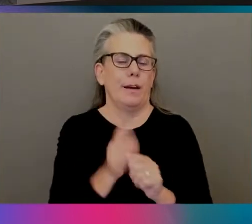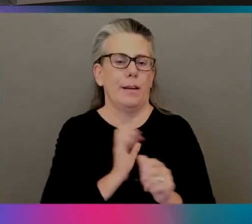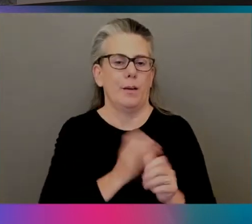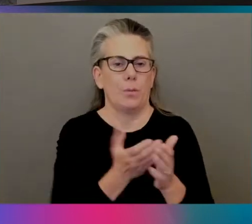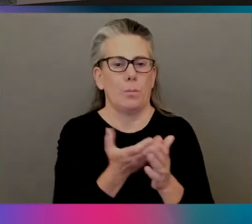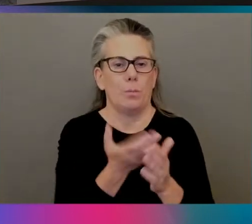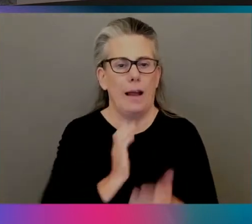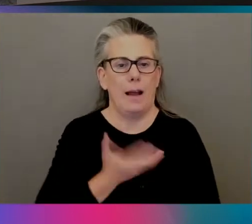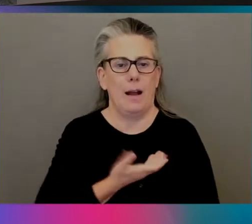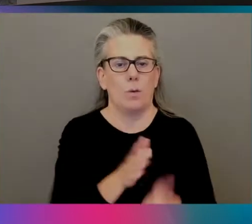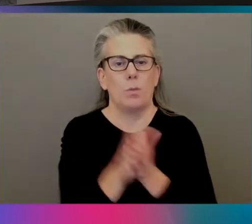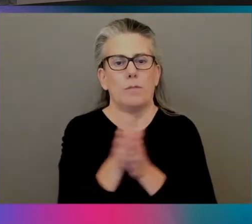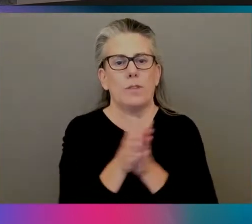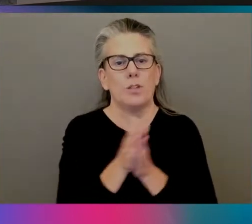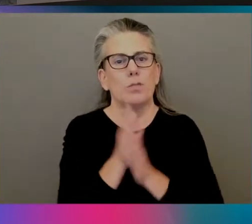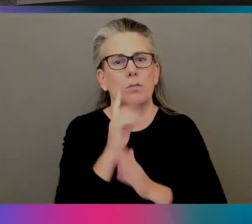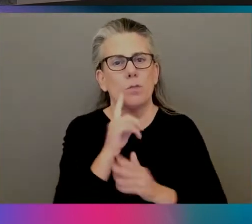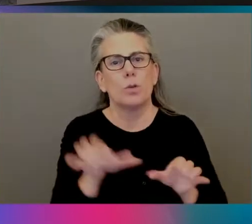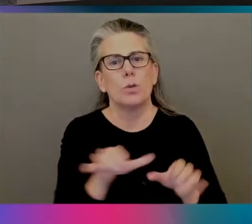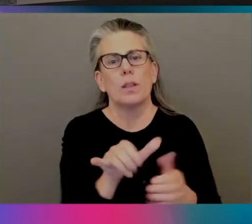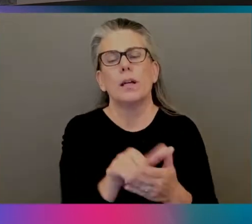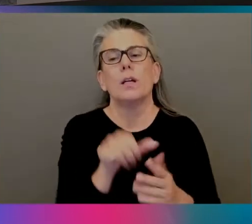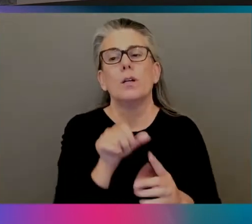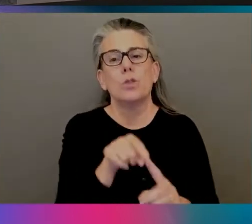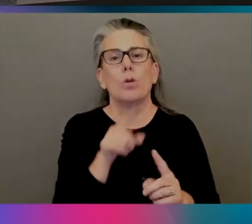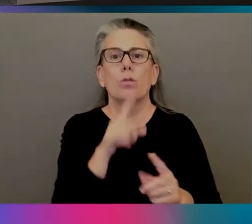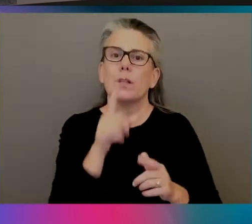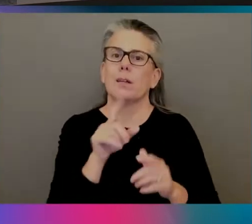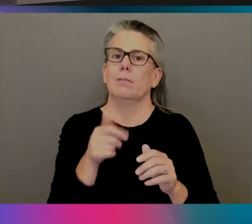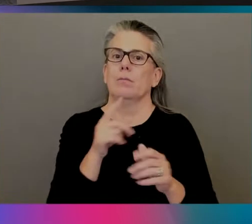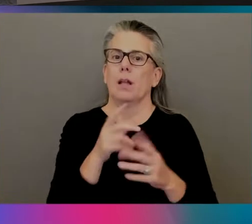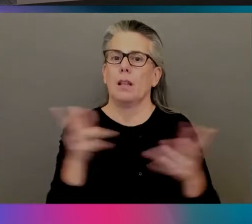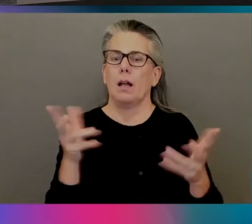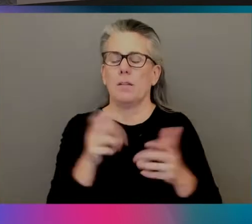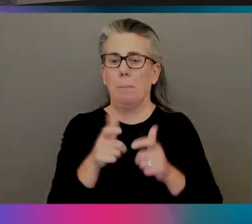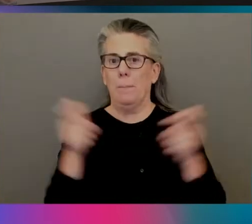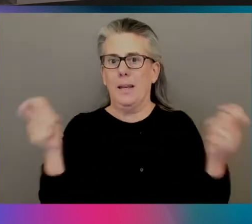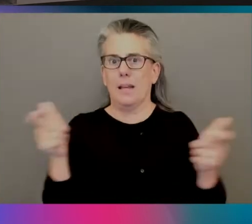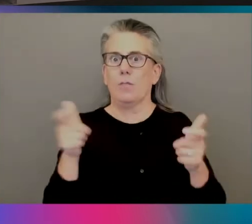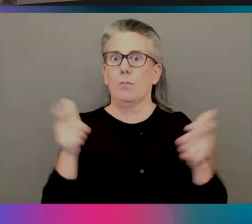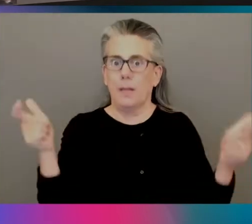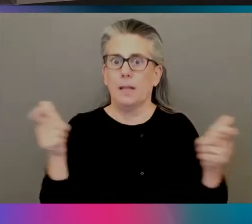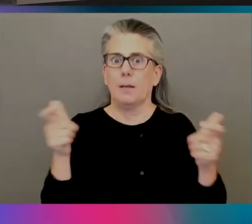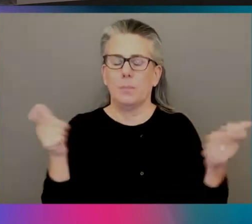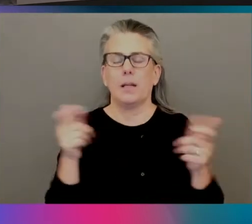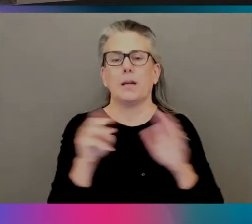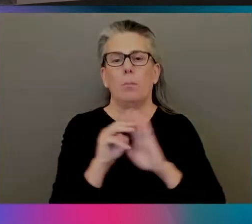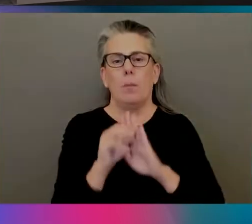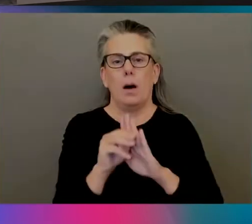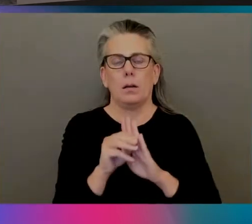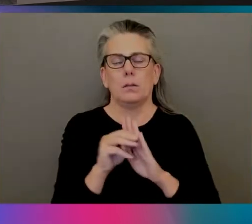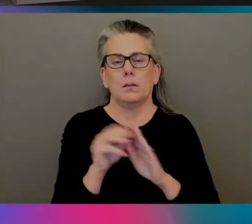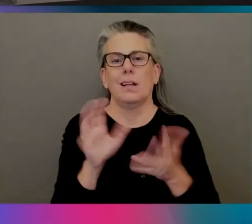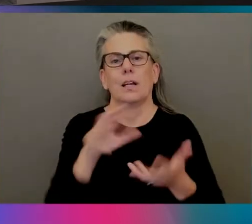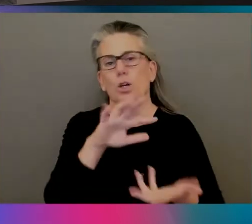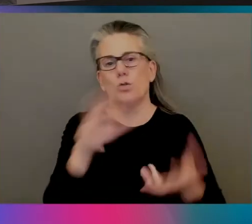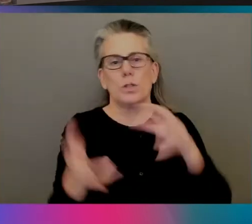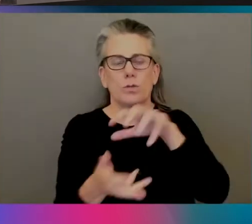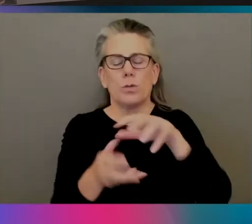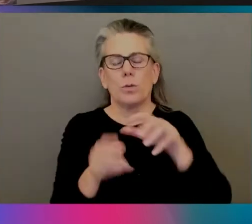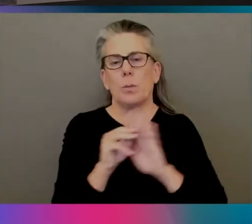research around really, really, really big models, these so-called transformer models. And you might have heard of, like, GPT-3, GPT-2.